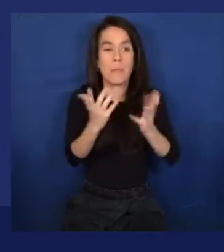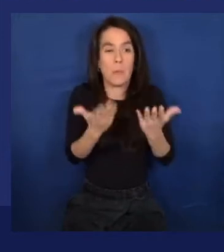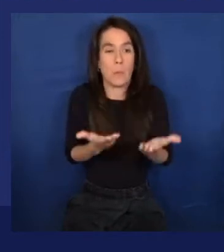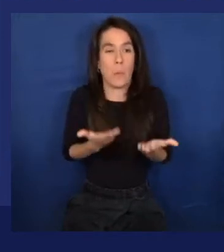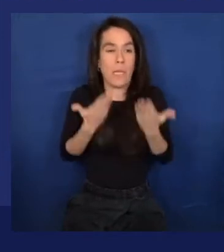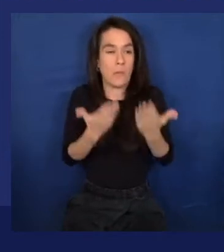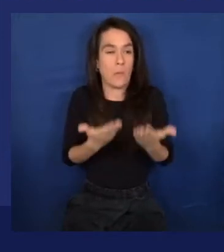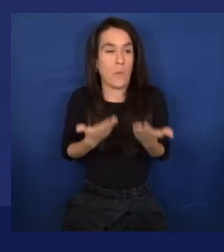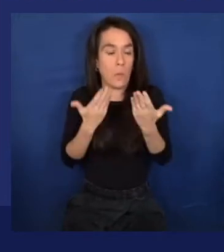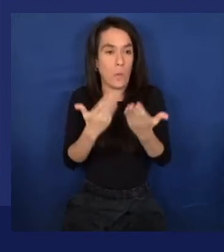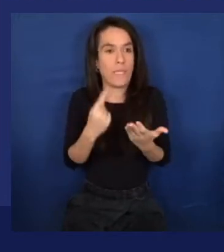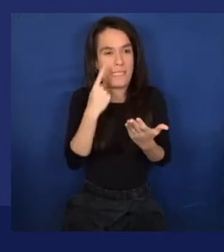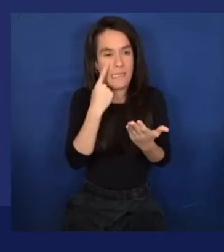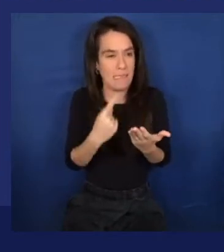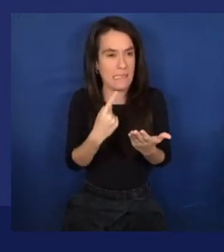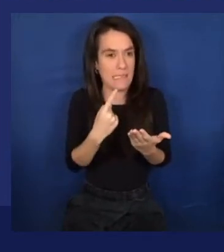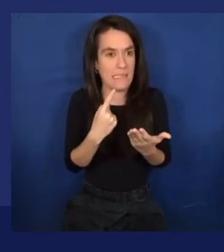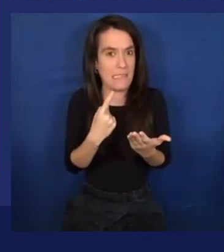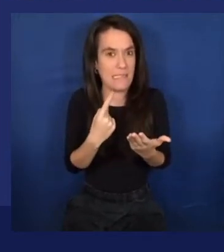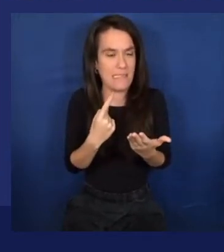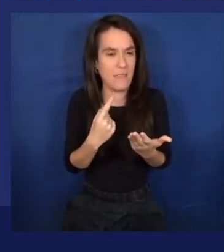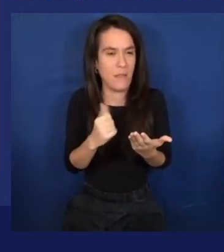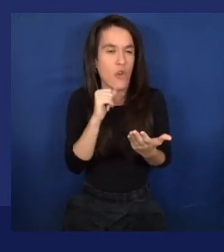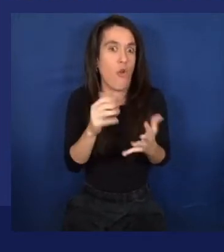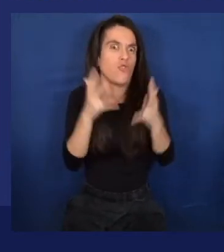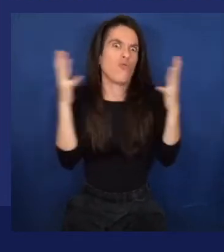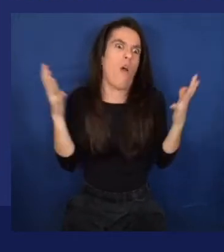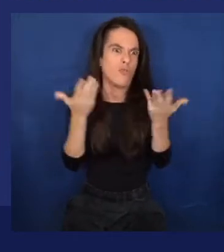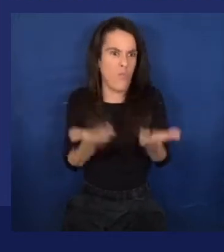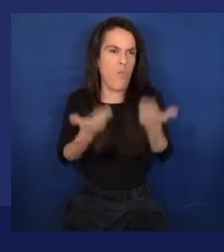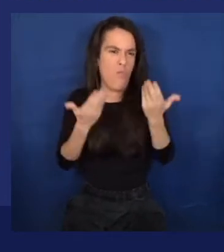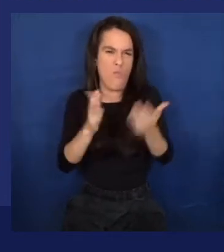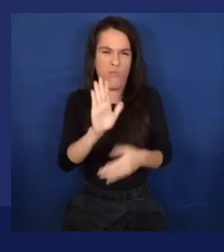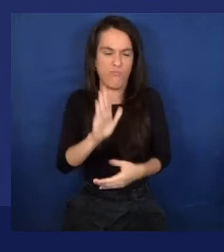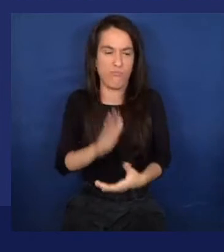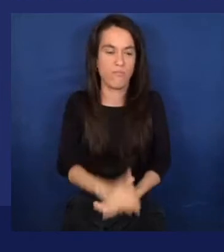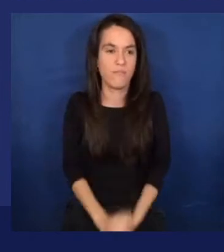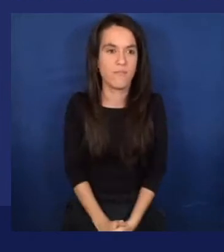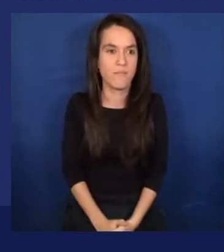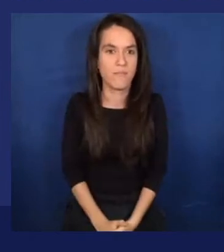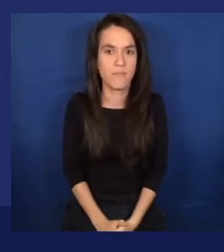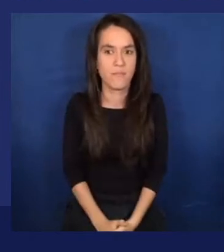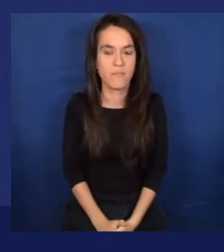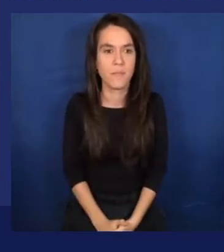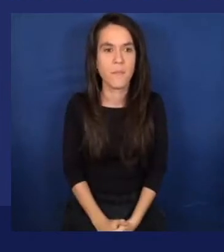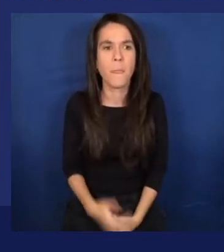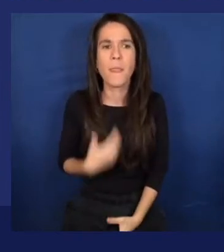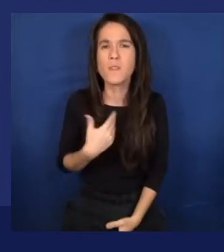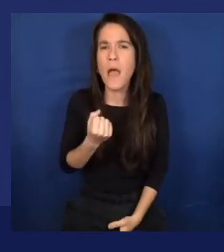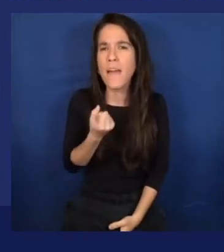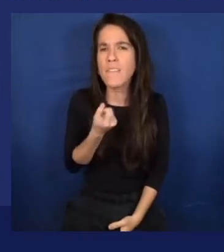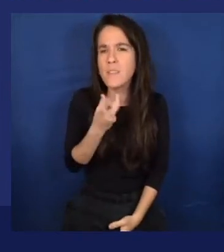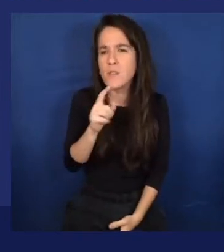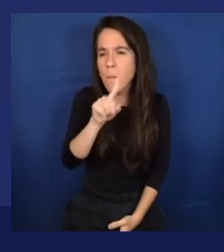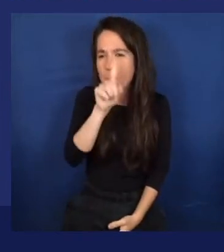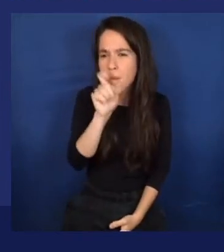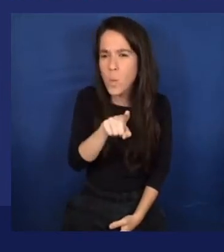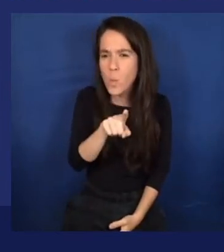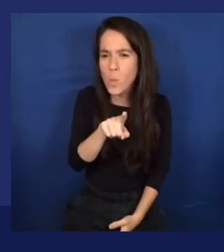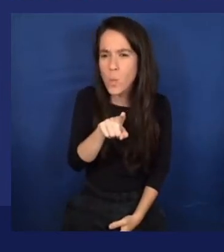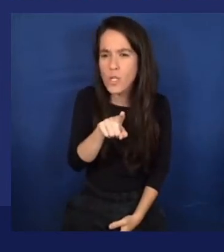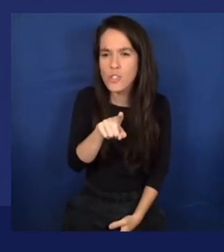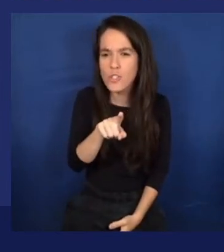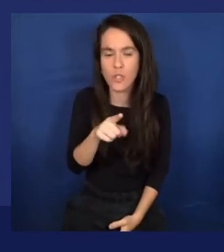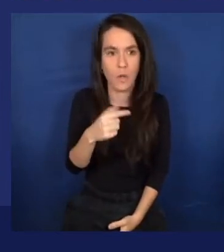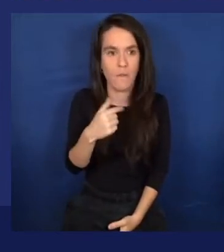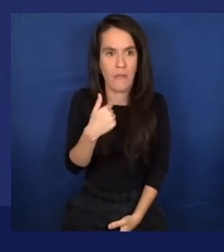Just be patient. Not too much, hopefully. So while it's going, I'll ask you some questions. Yes, sure. basically, let me see if I understand